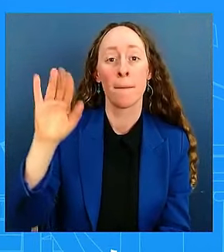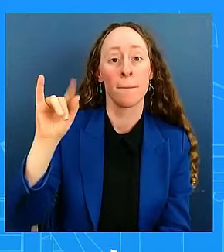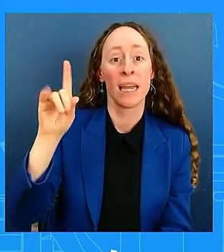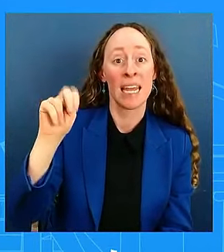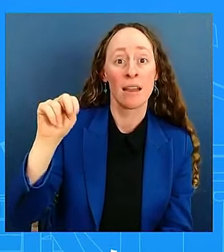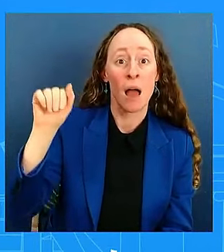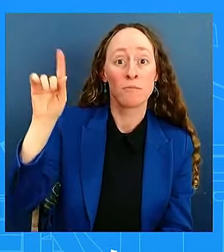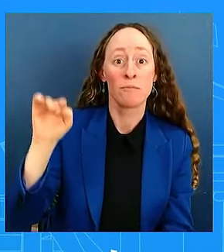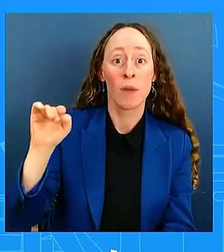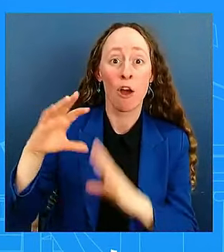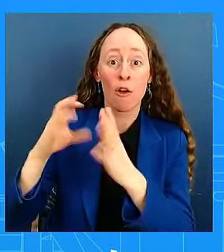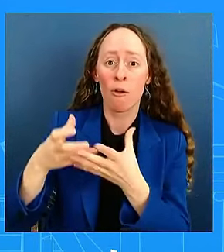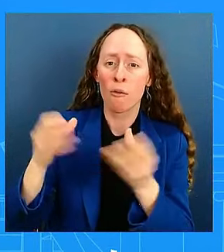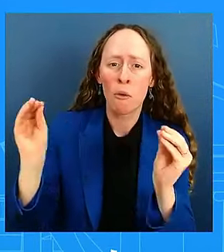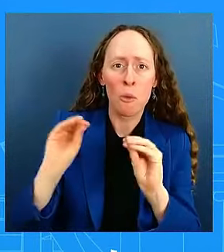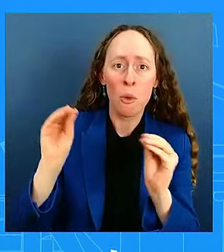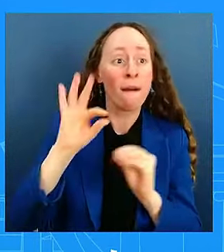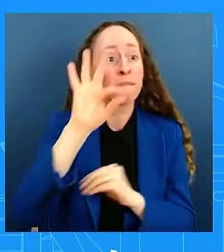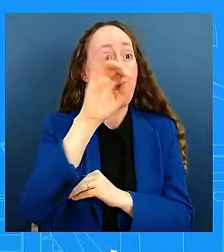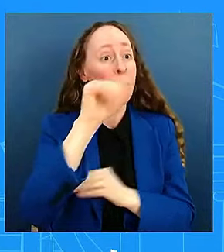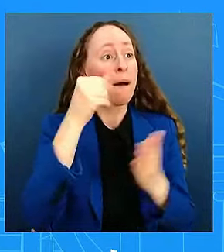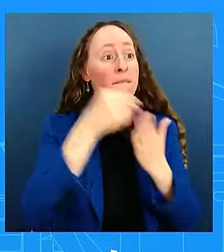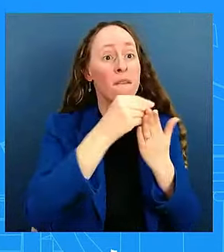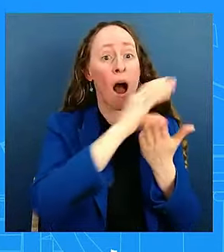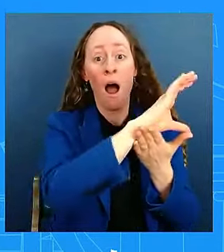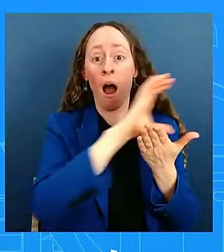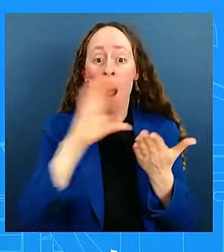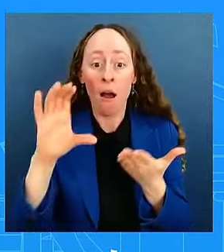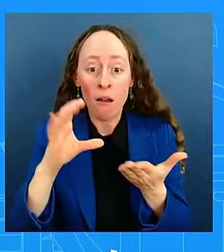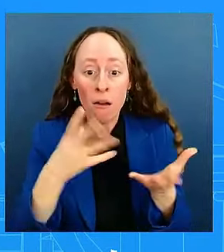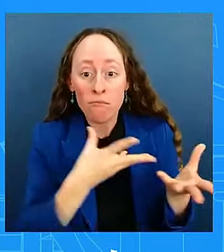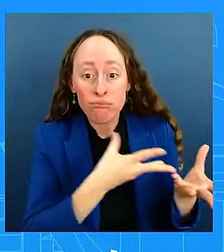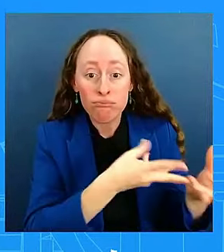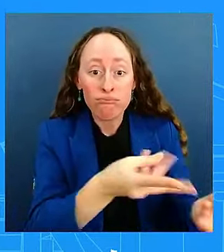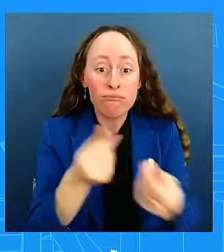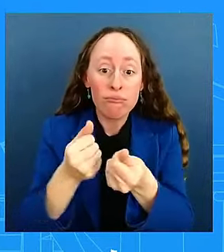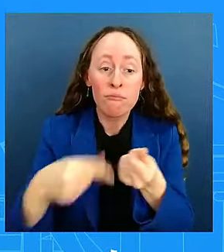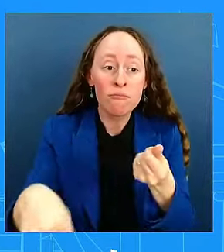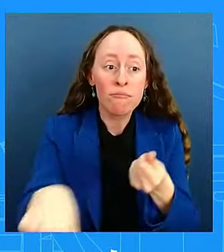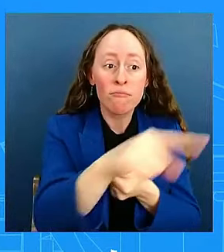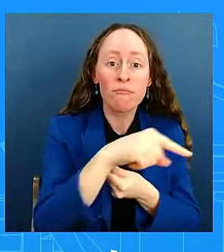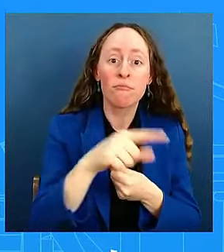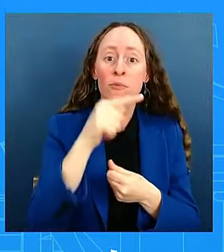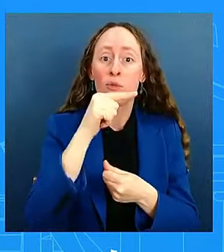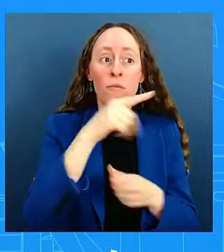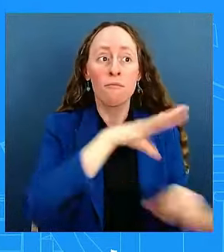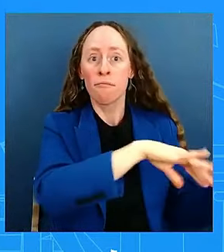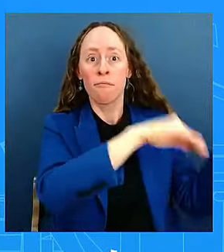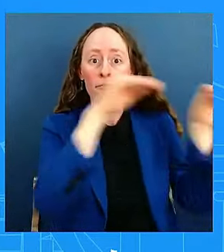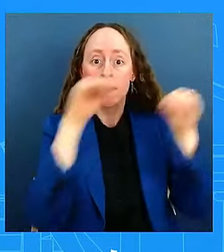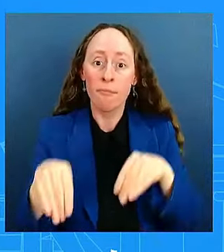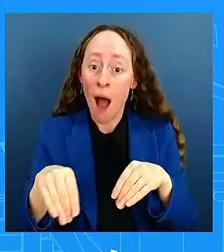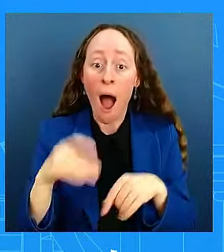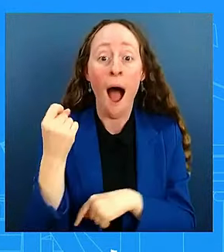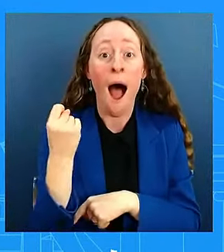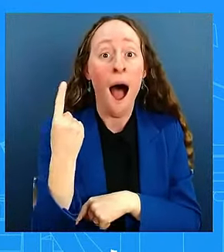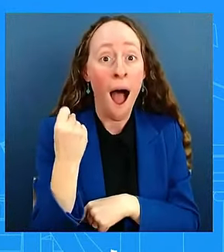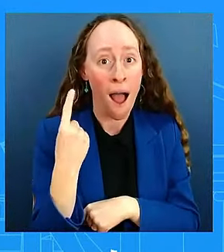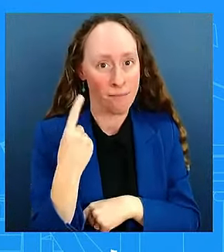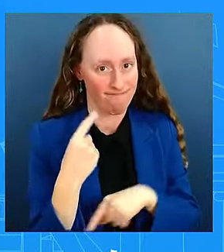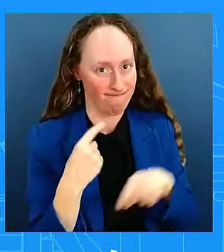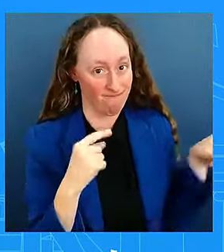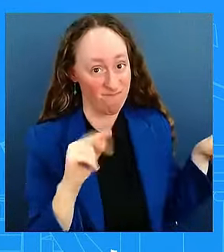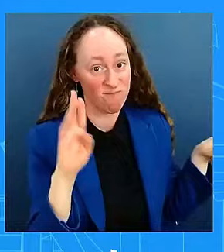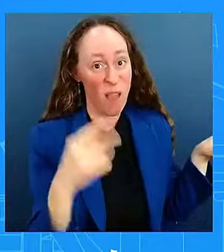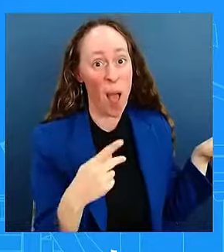to use, uh, to use on migrants, but Trump did. I'll leave it there. Yeah. Yeah. Yeah.